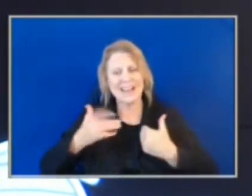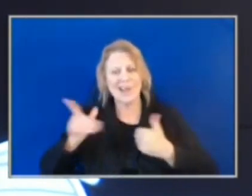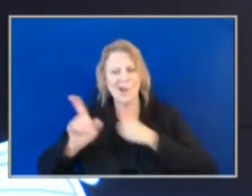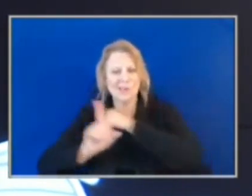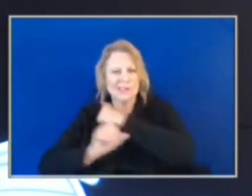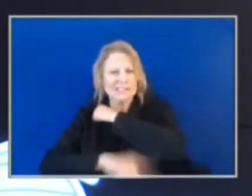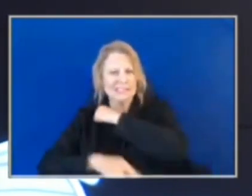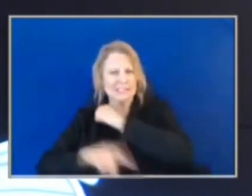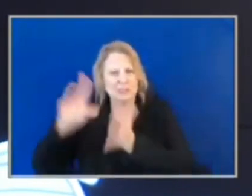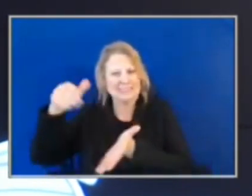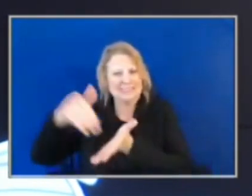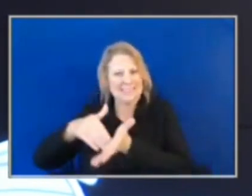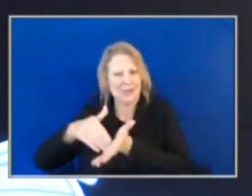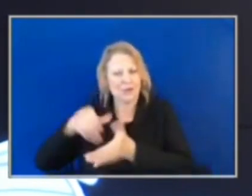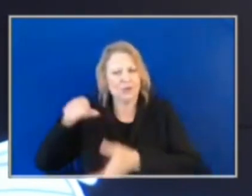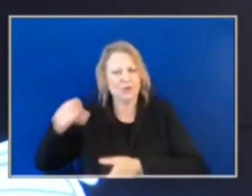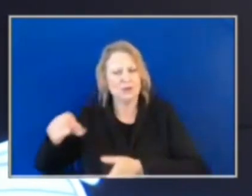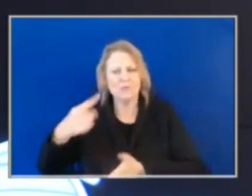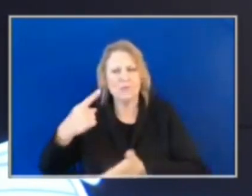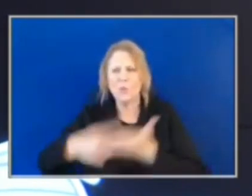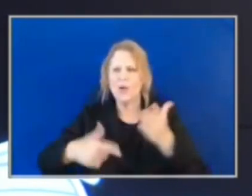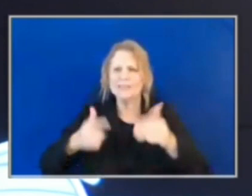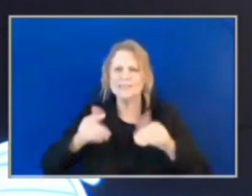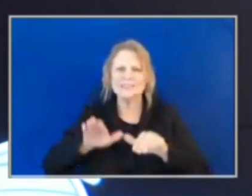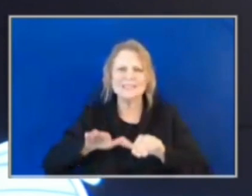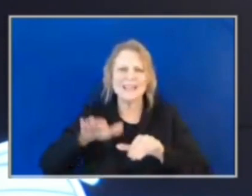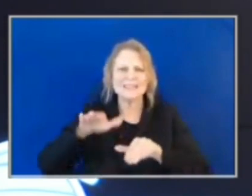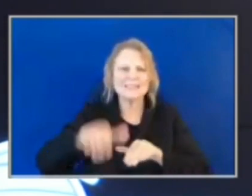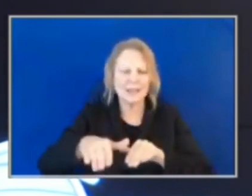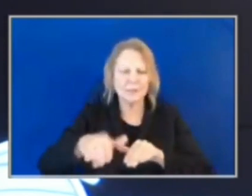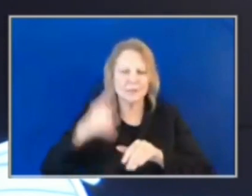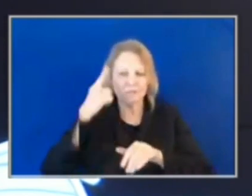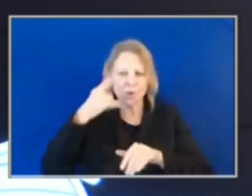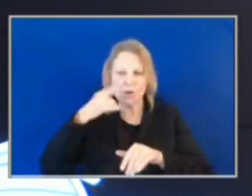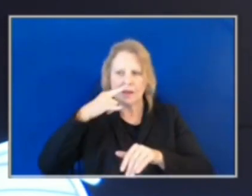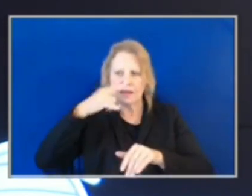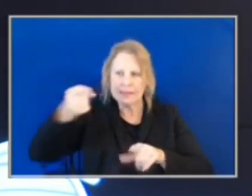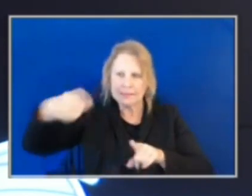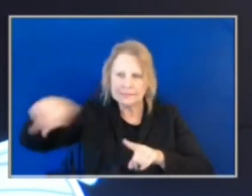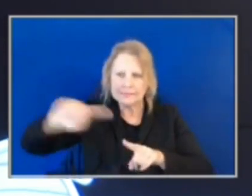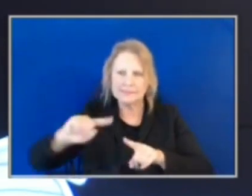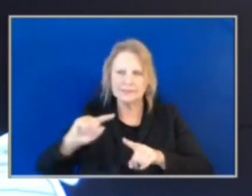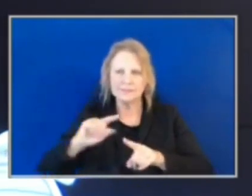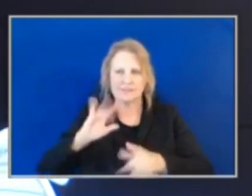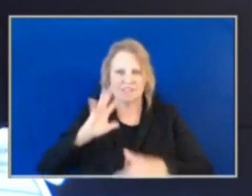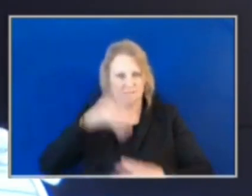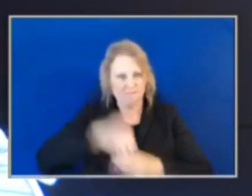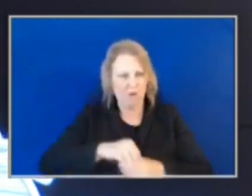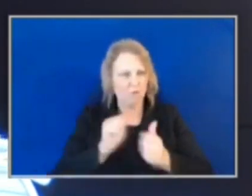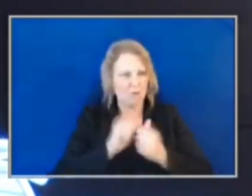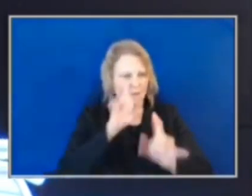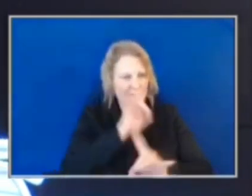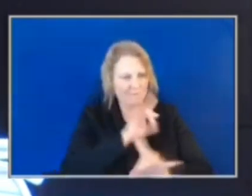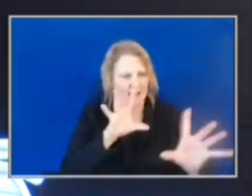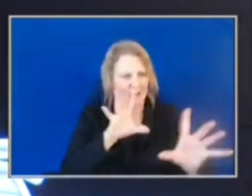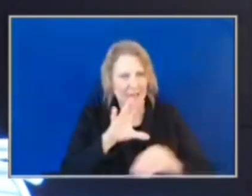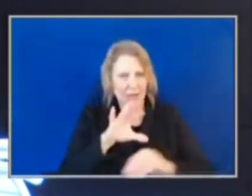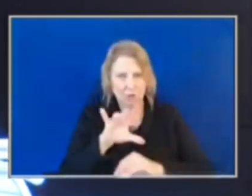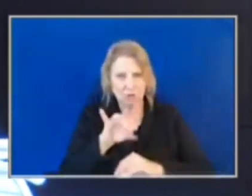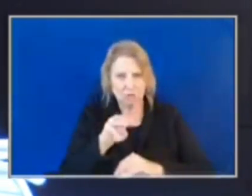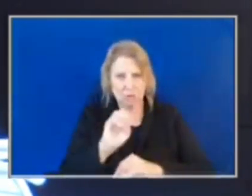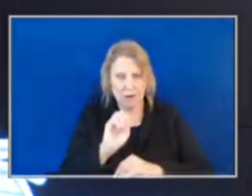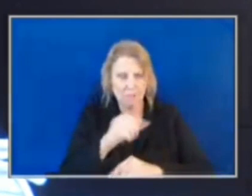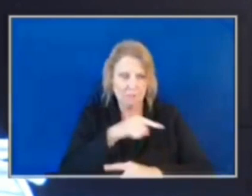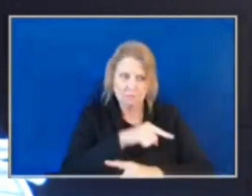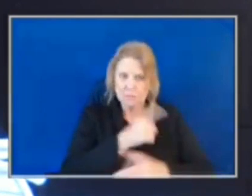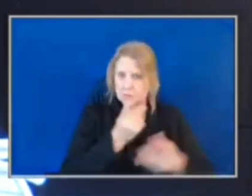What is the next steps for those kids that are, you know, creating those violent crimes? Are they going to some kind of, is